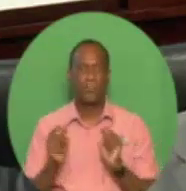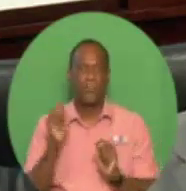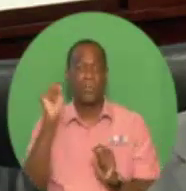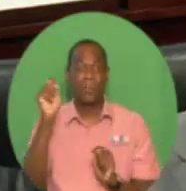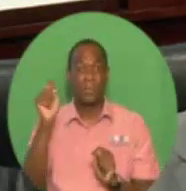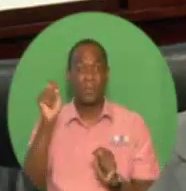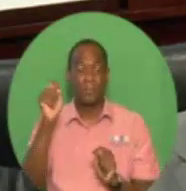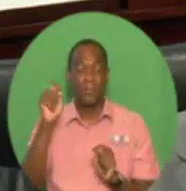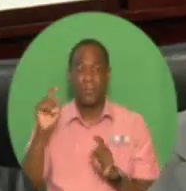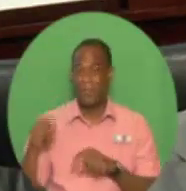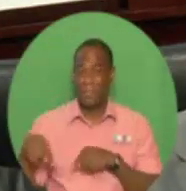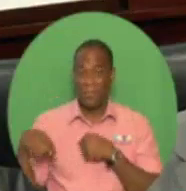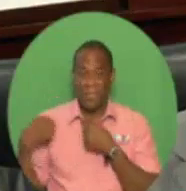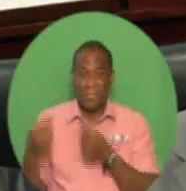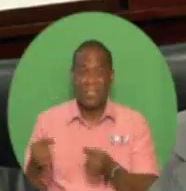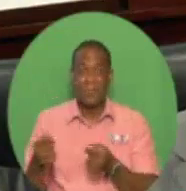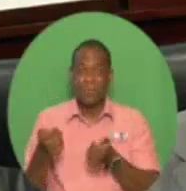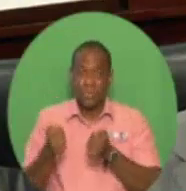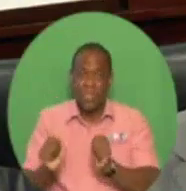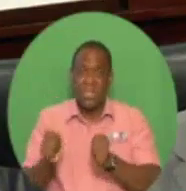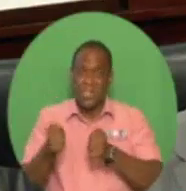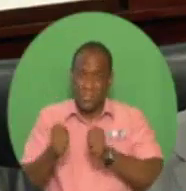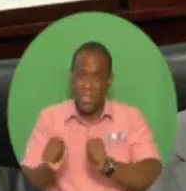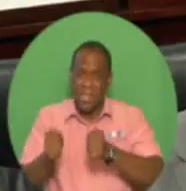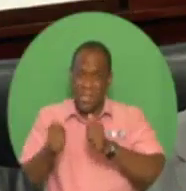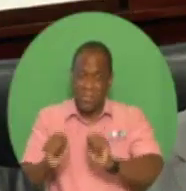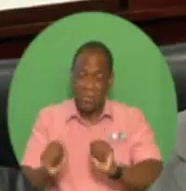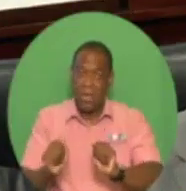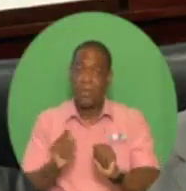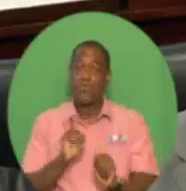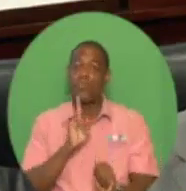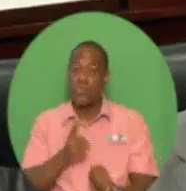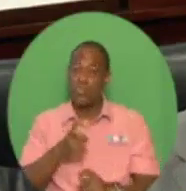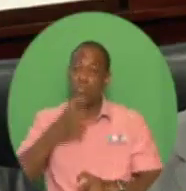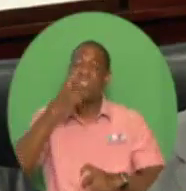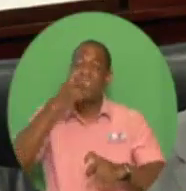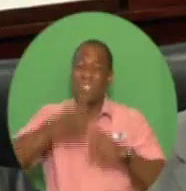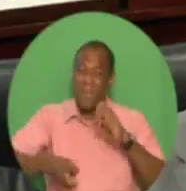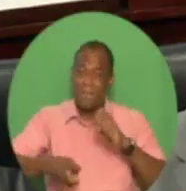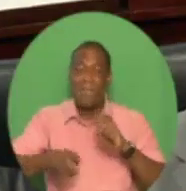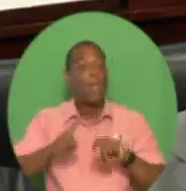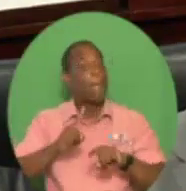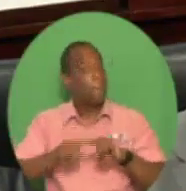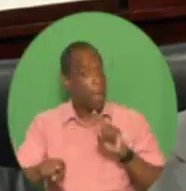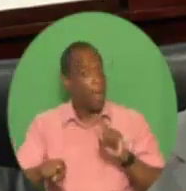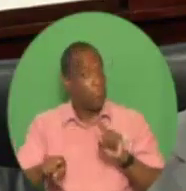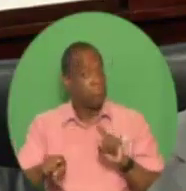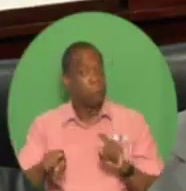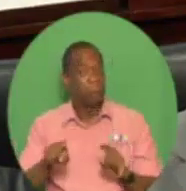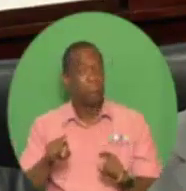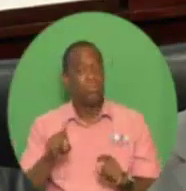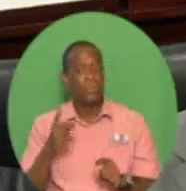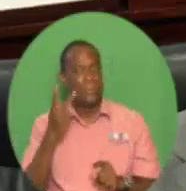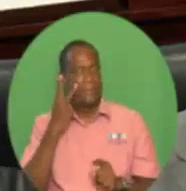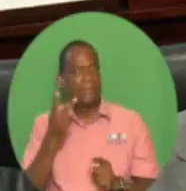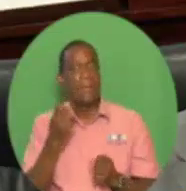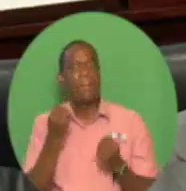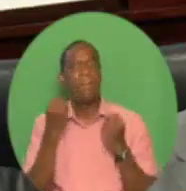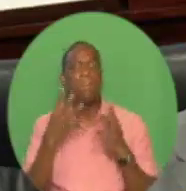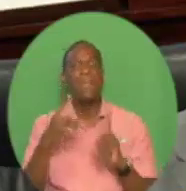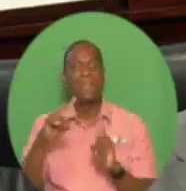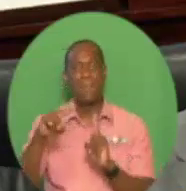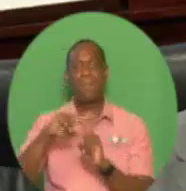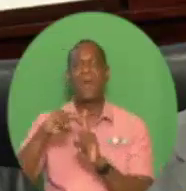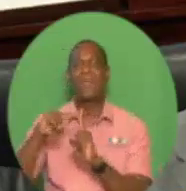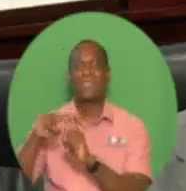as difficult as it has been rewarding. Despite the drastic decline in government revenue, we have managed to keep